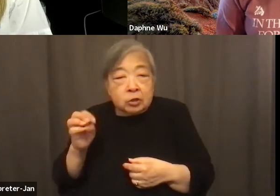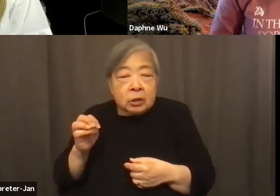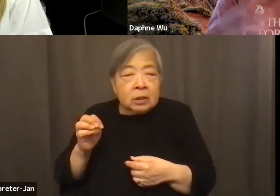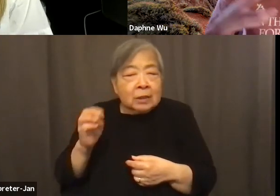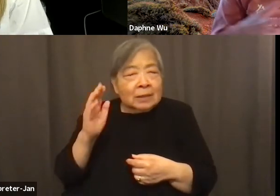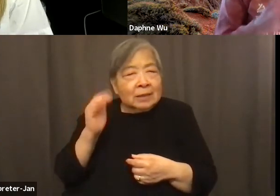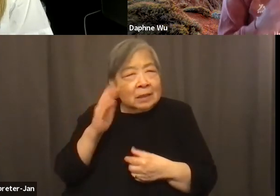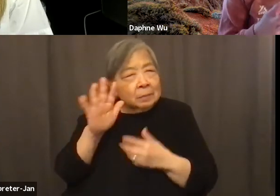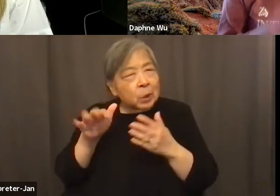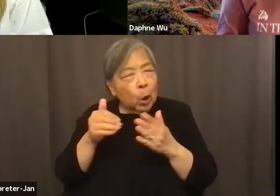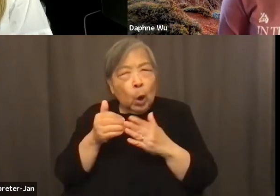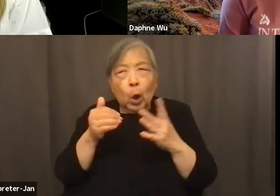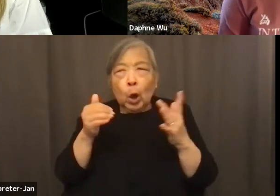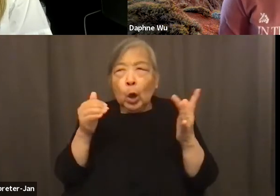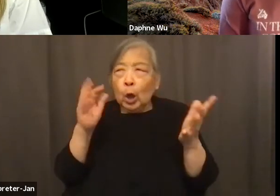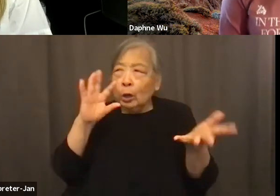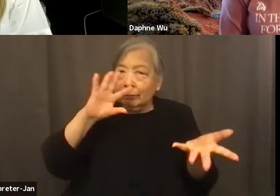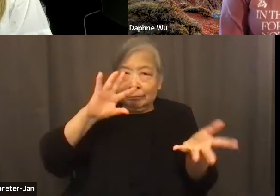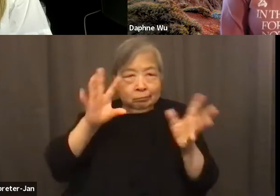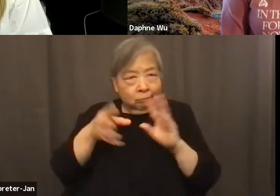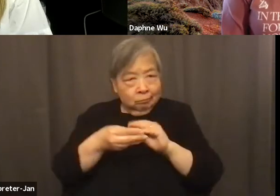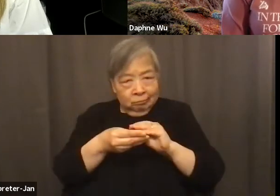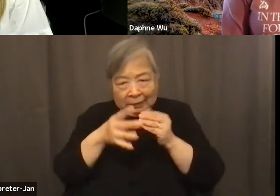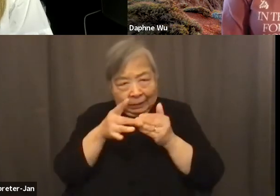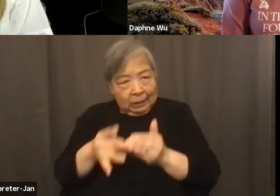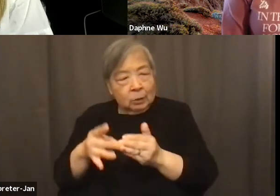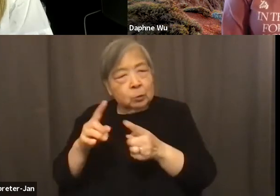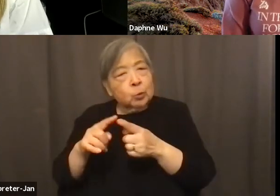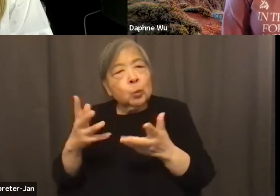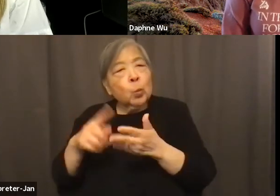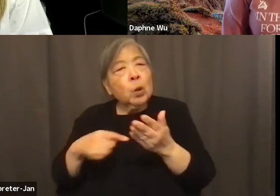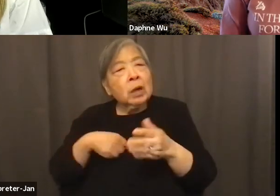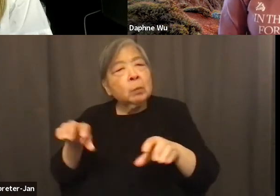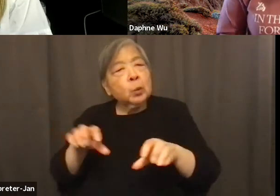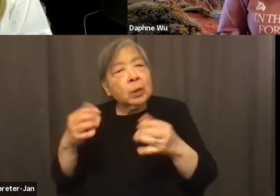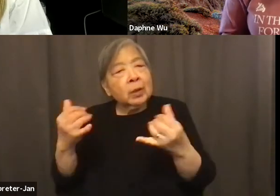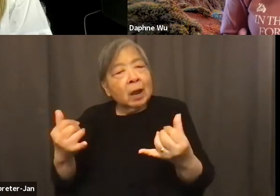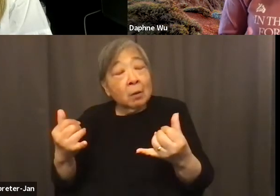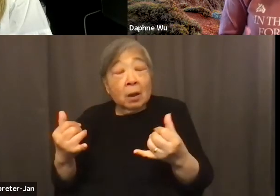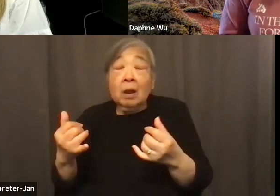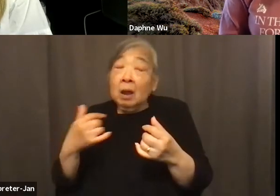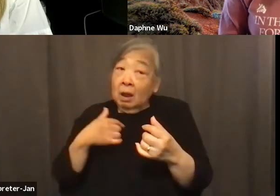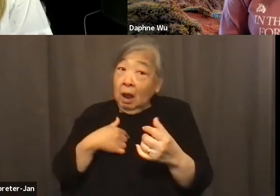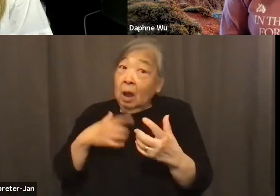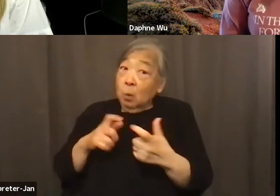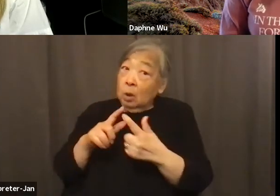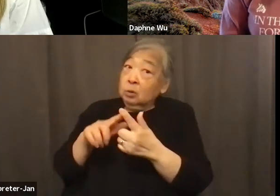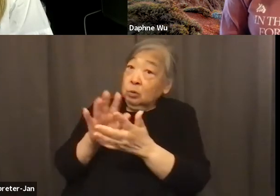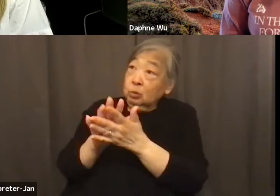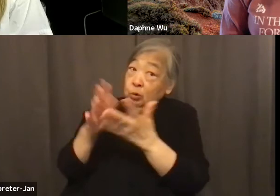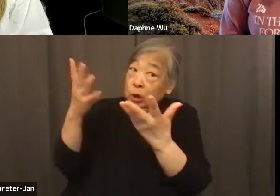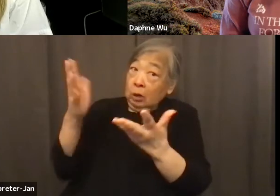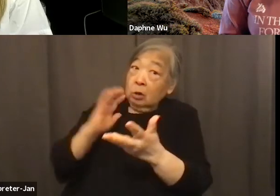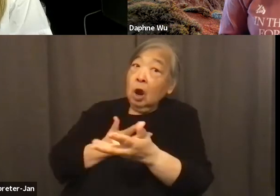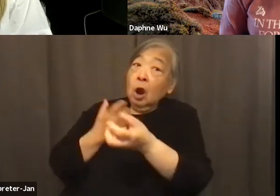accumulate with what I'm doing right now. And I do want to shout out our